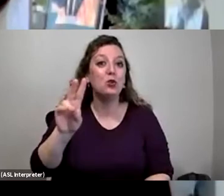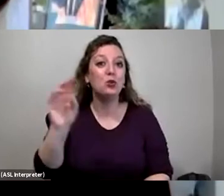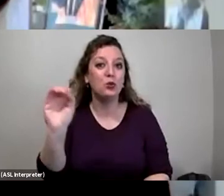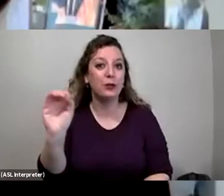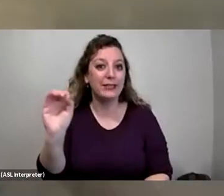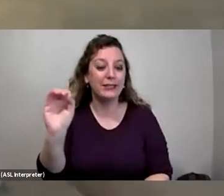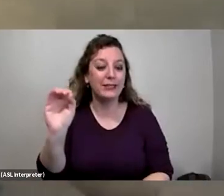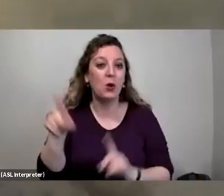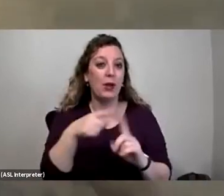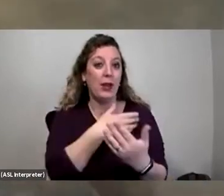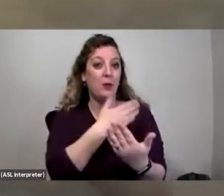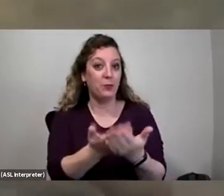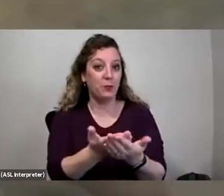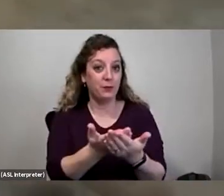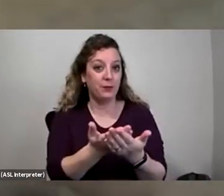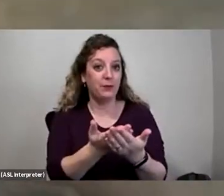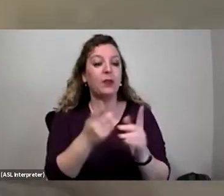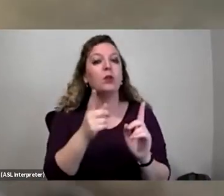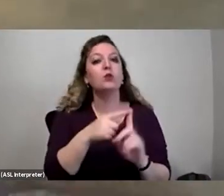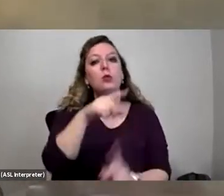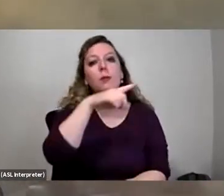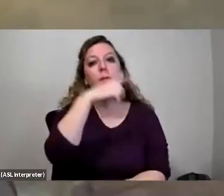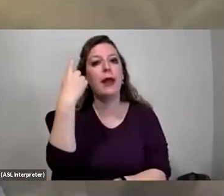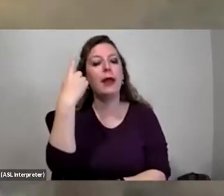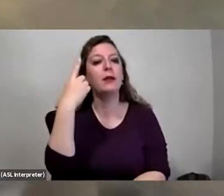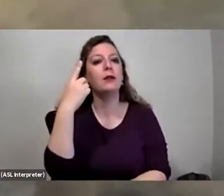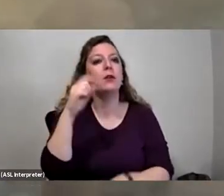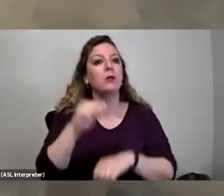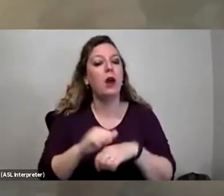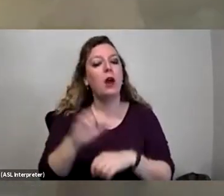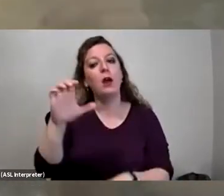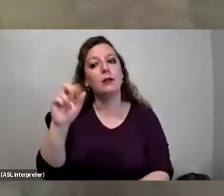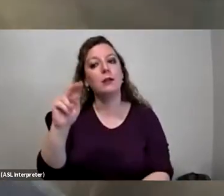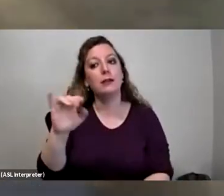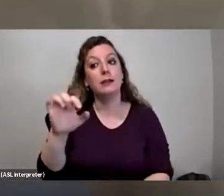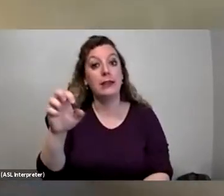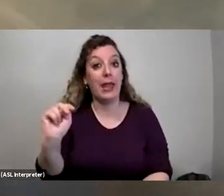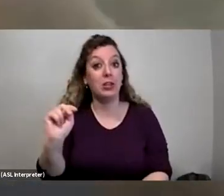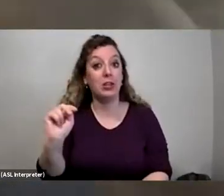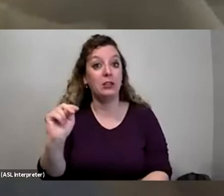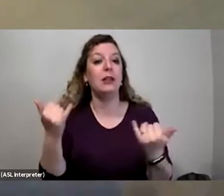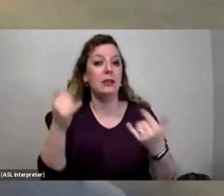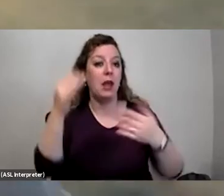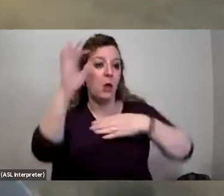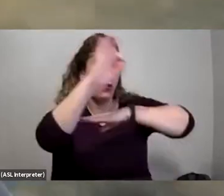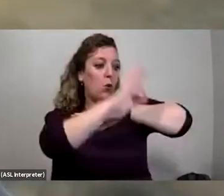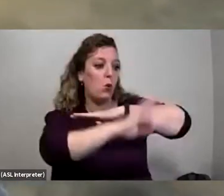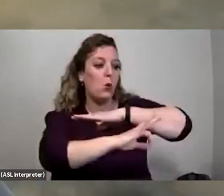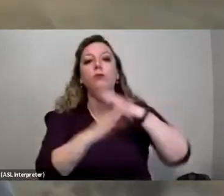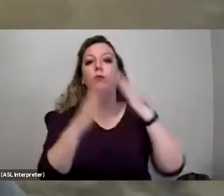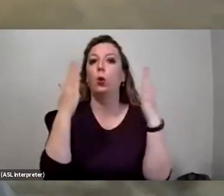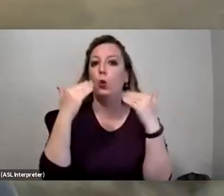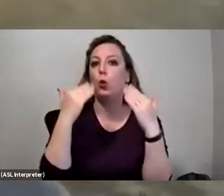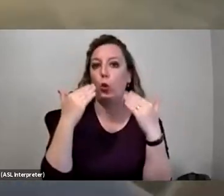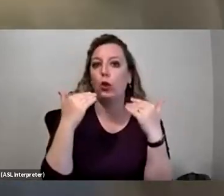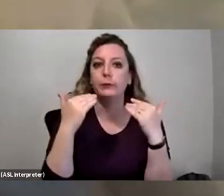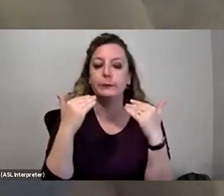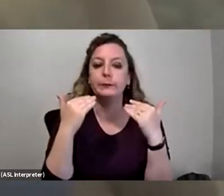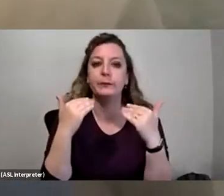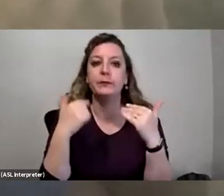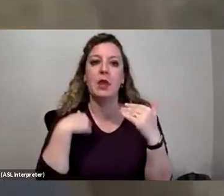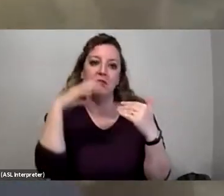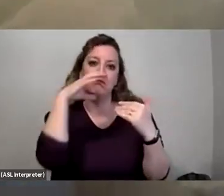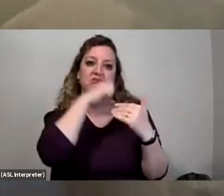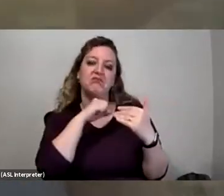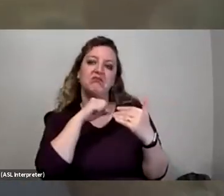when I arrived to Black Rock Canyon, but now that the sun has set, it feels much cooler. So I would